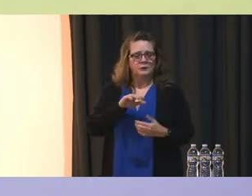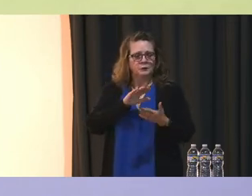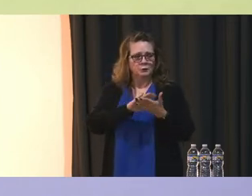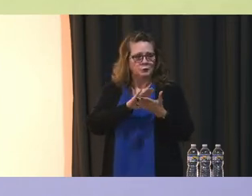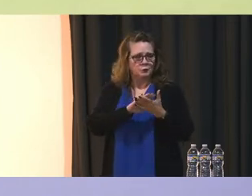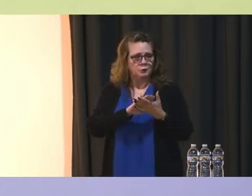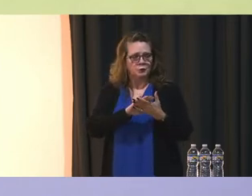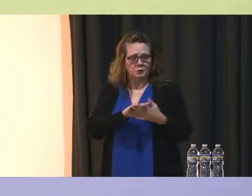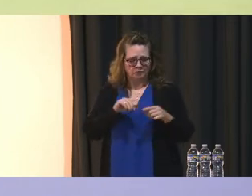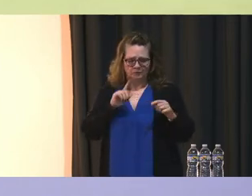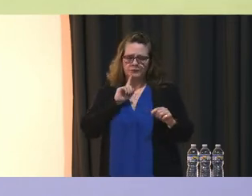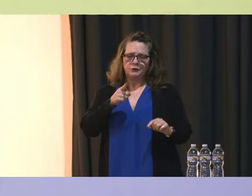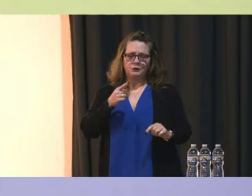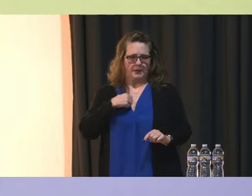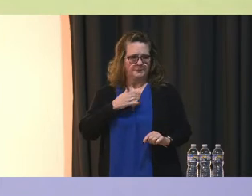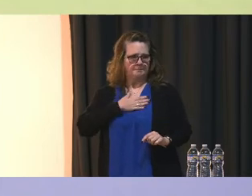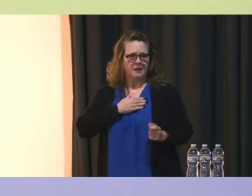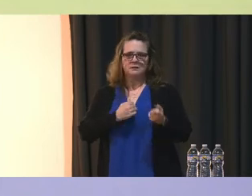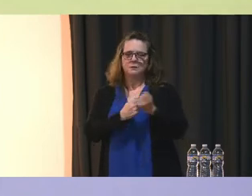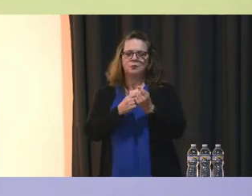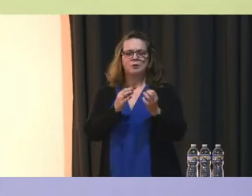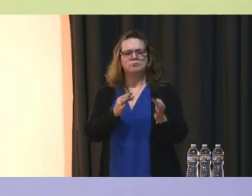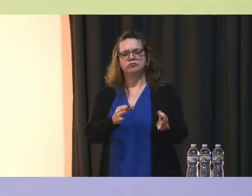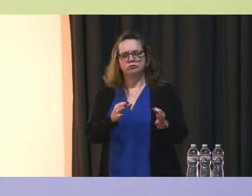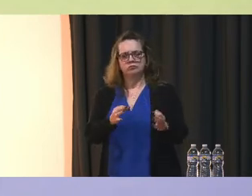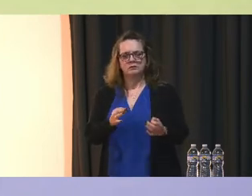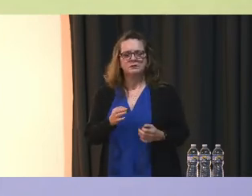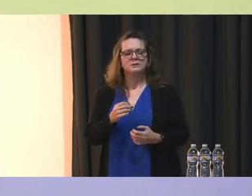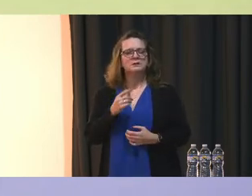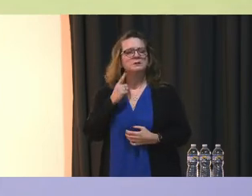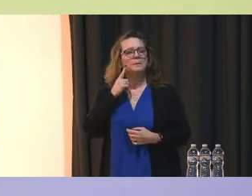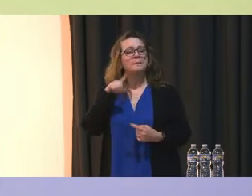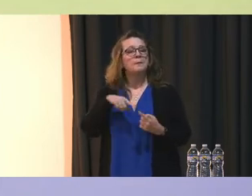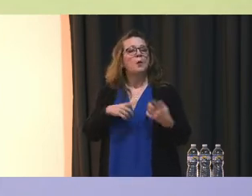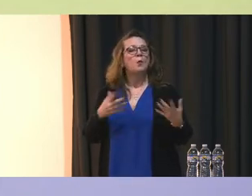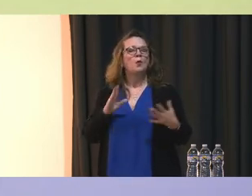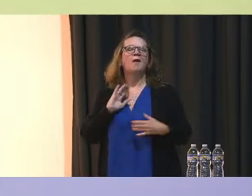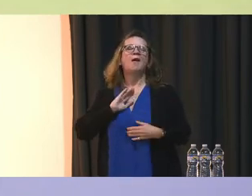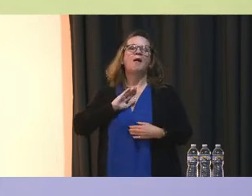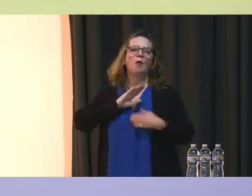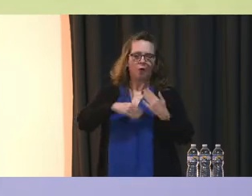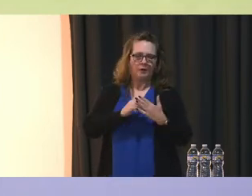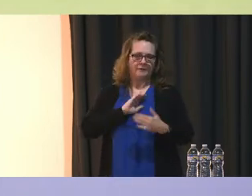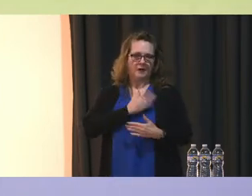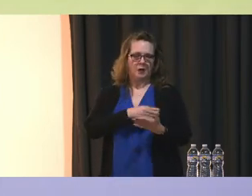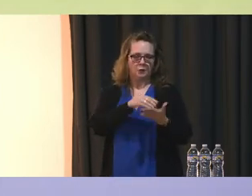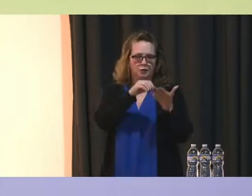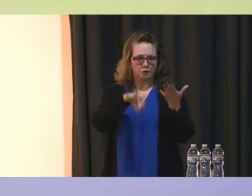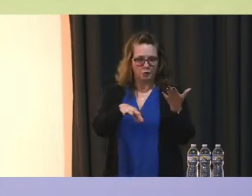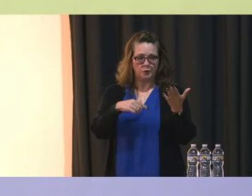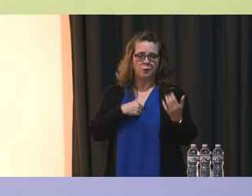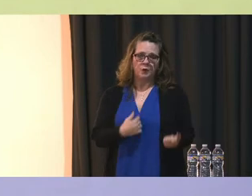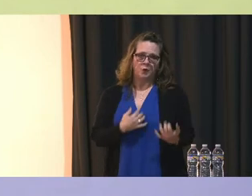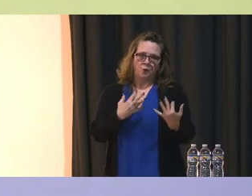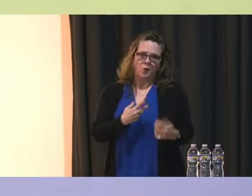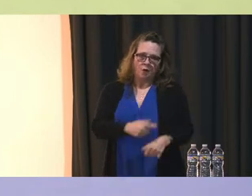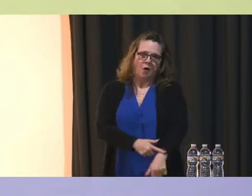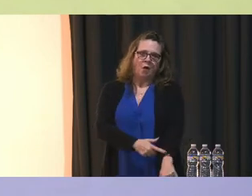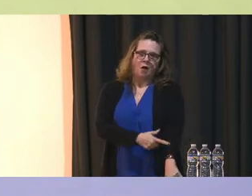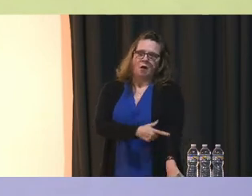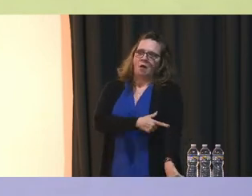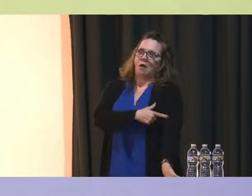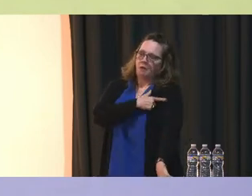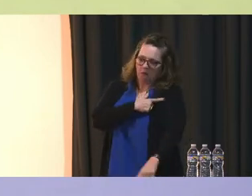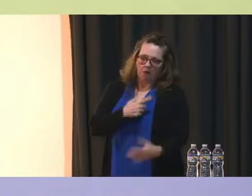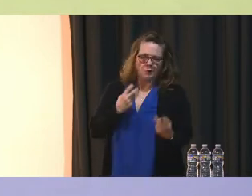course Wonderful But it's about all of our students Because we're in a situation where we've waited way too long And we want